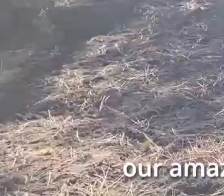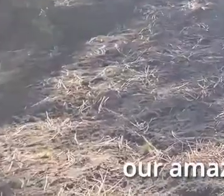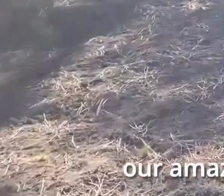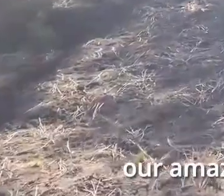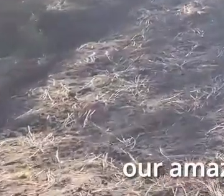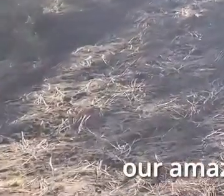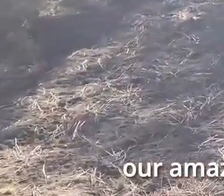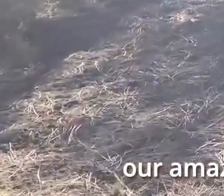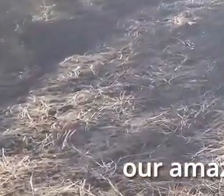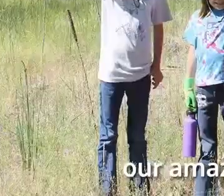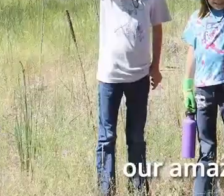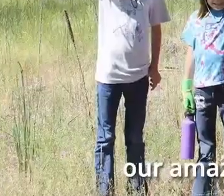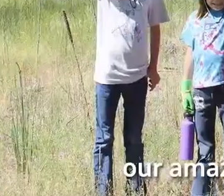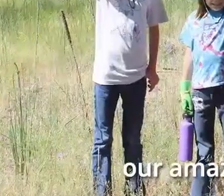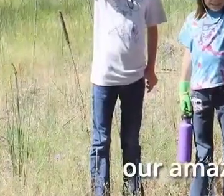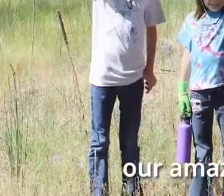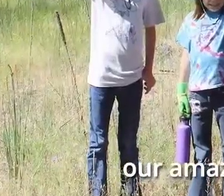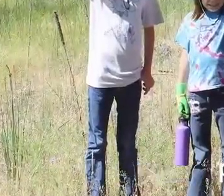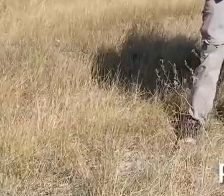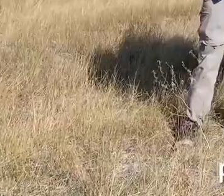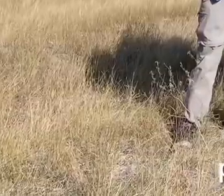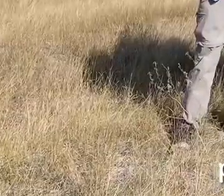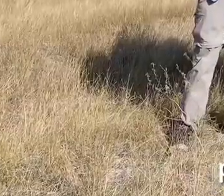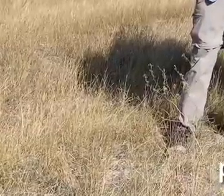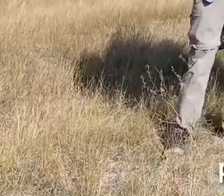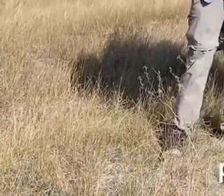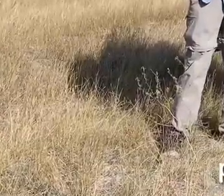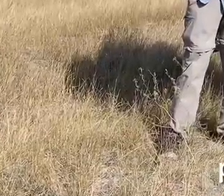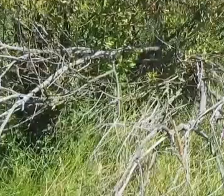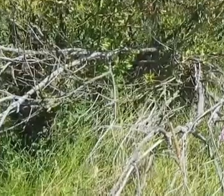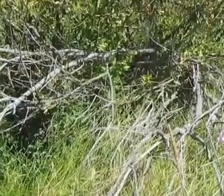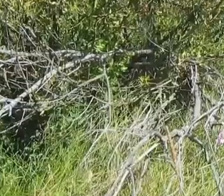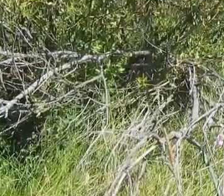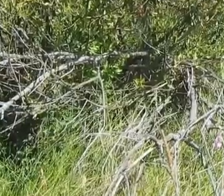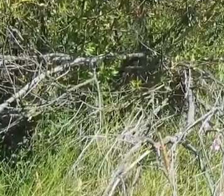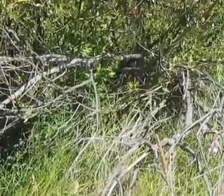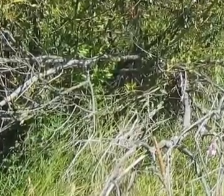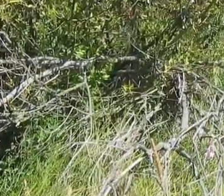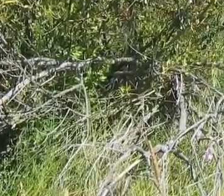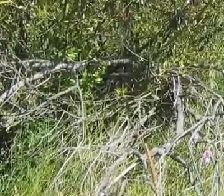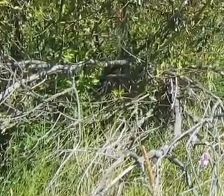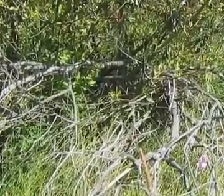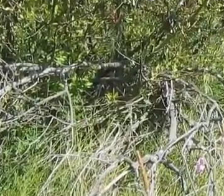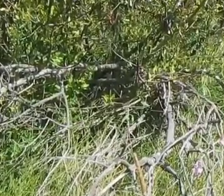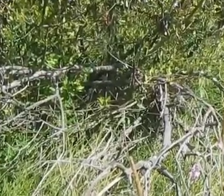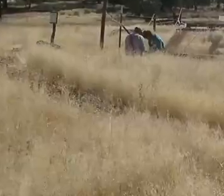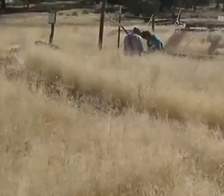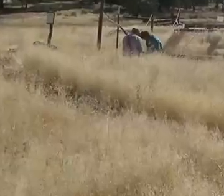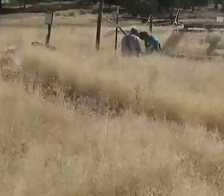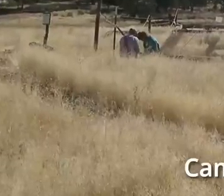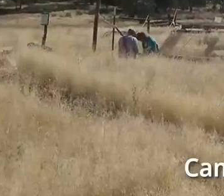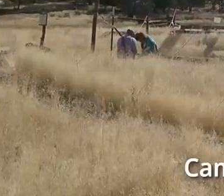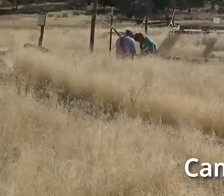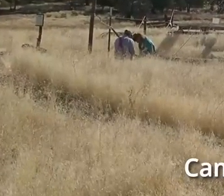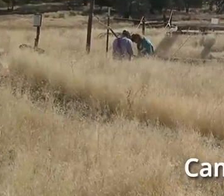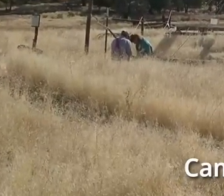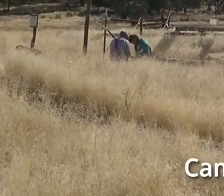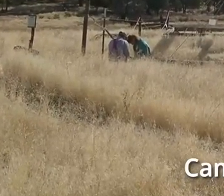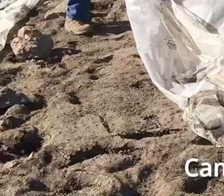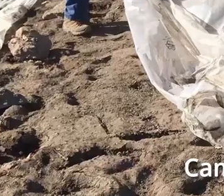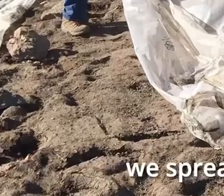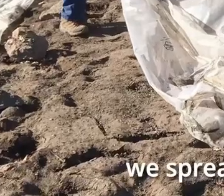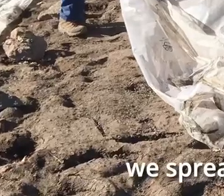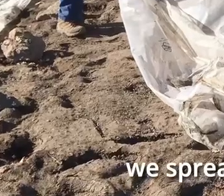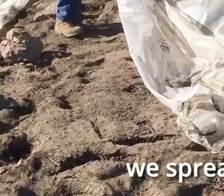on our amazing weed warrior volunteers to pull the weeds by hand. In other areas, like at Camp Polk Meadow